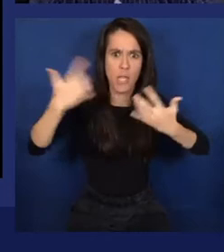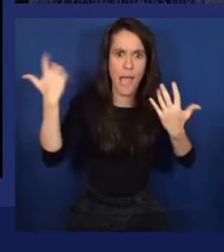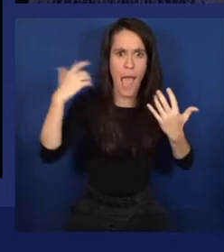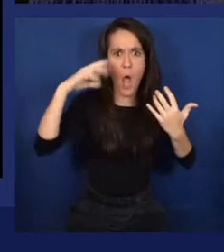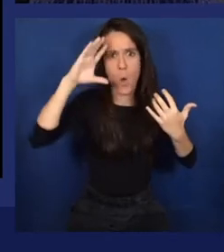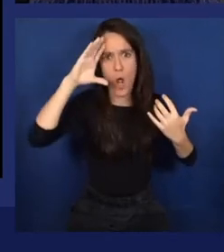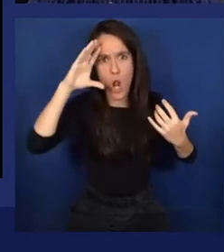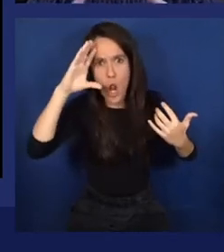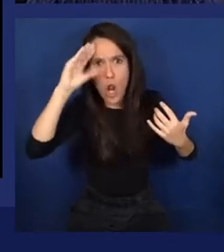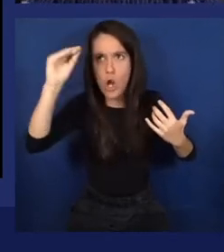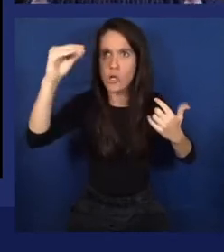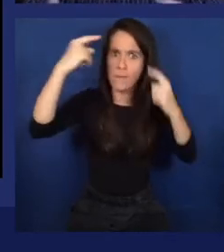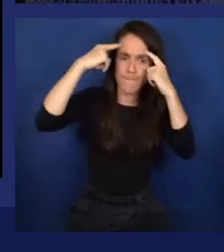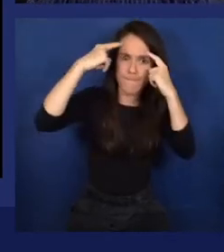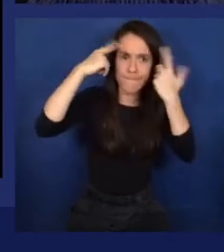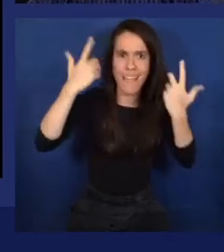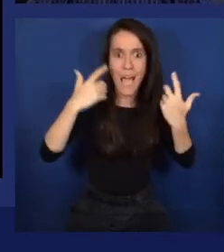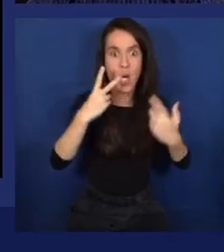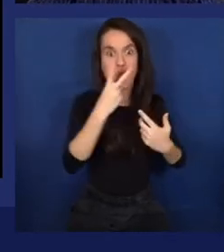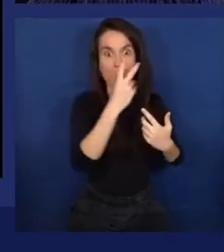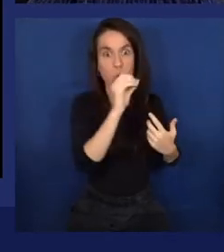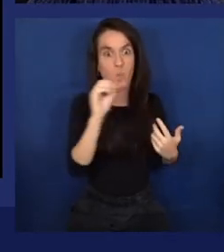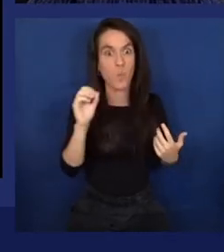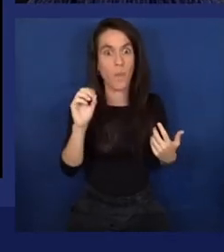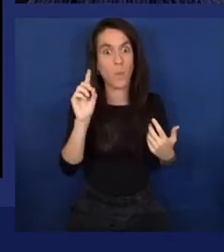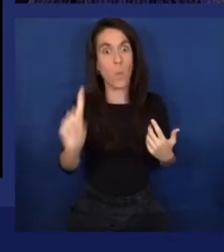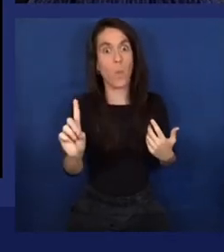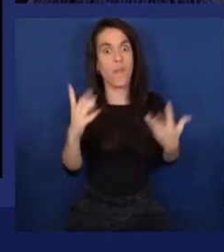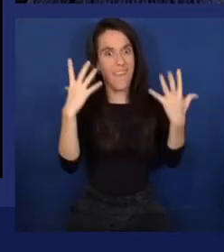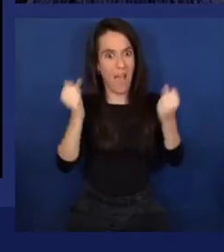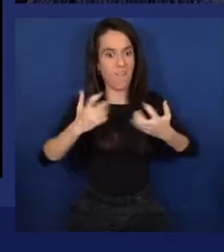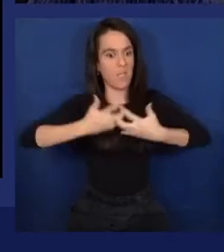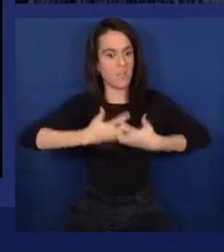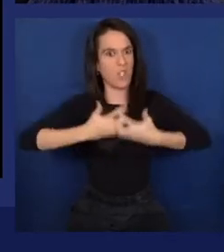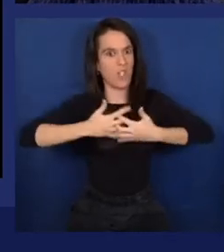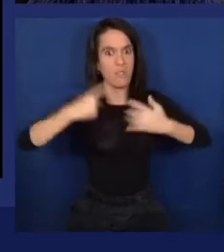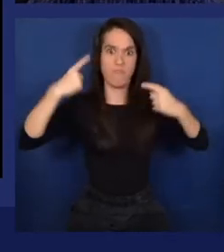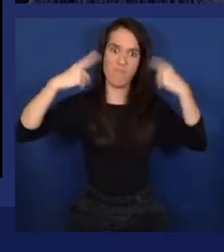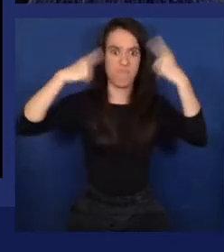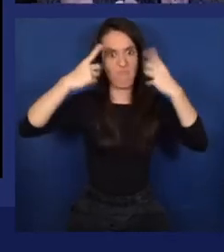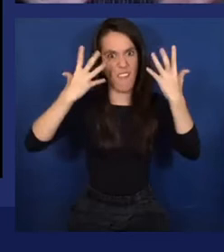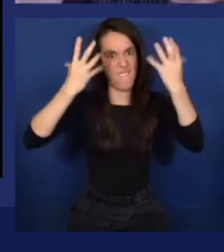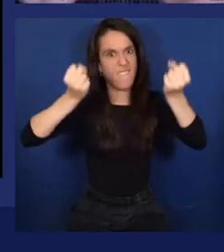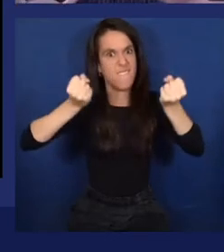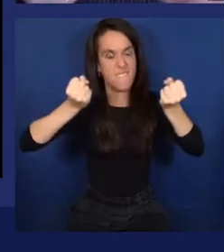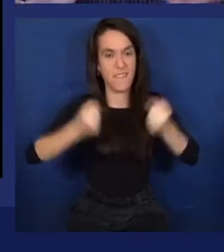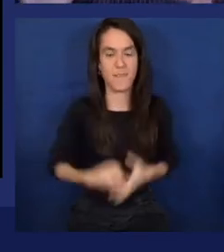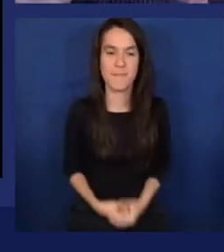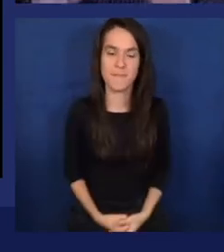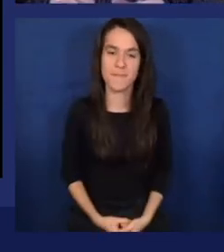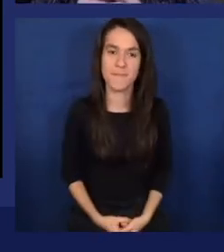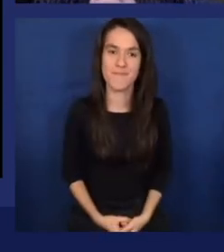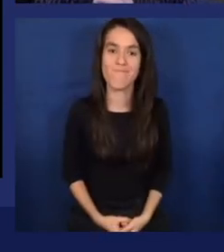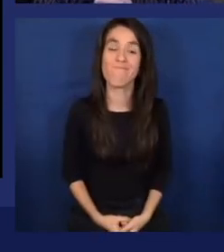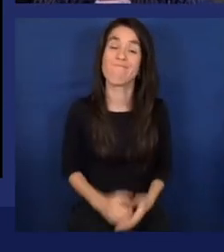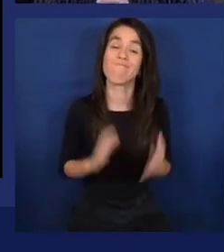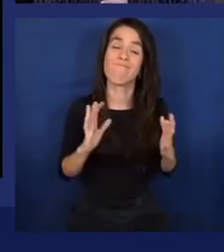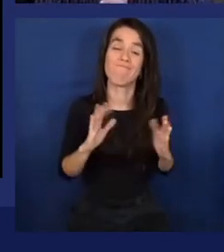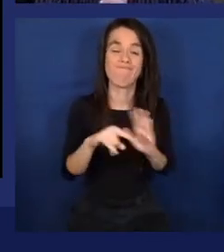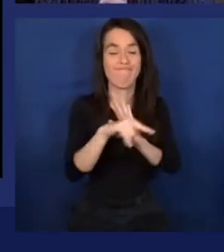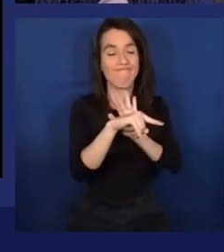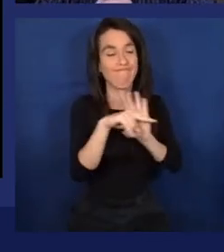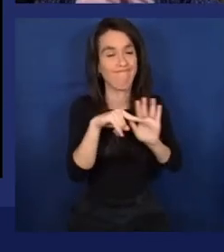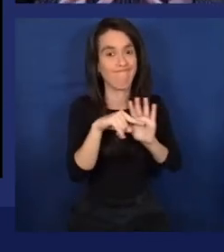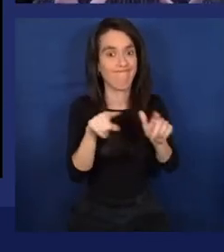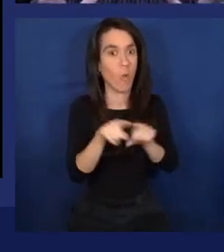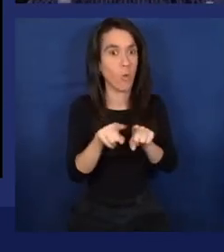2001, we will have machines with intelligence that have matched or exceeded humans. Now, the downside to this, as cool as it may be, is, of course,